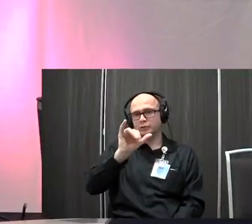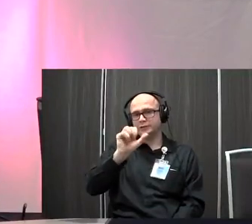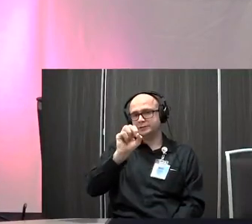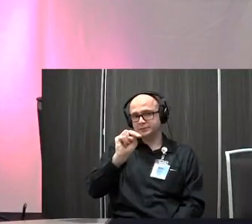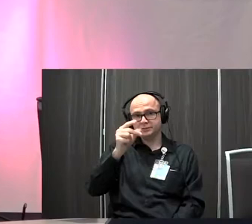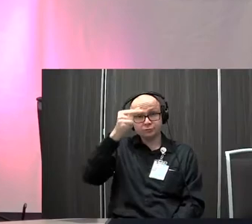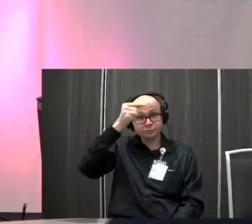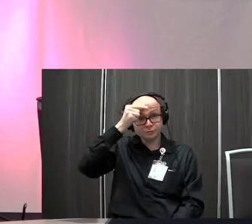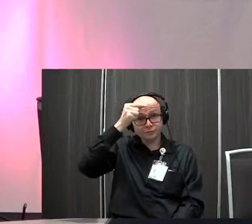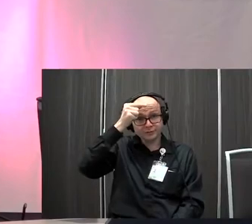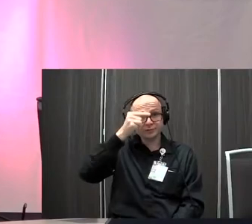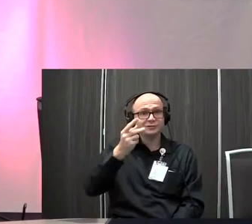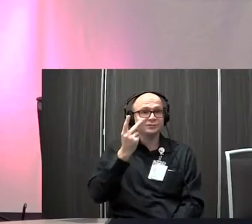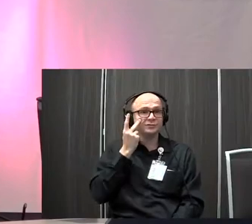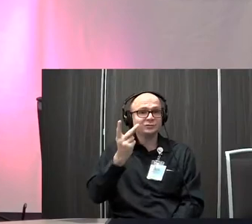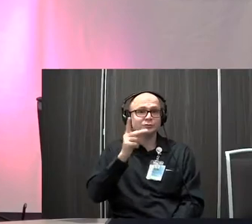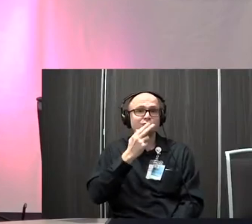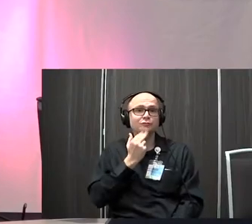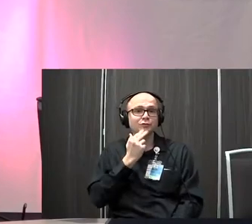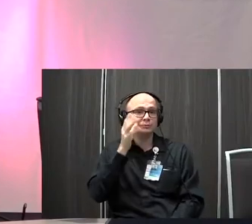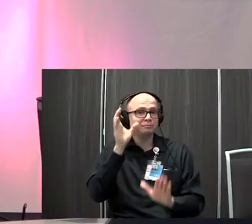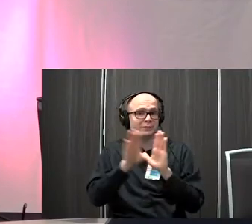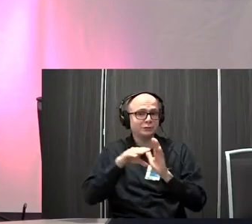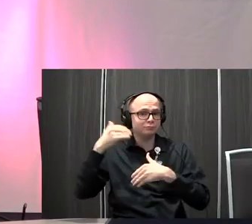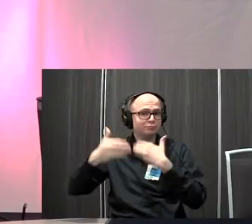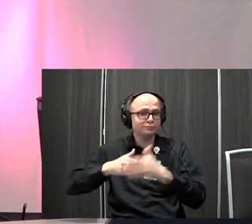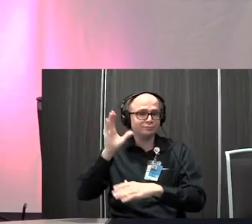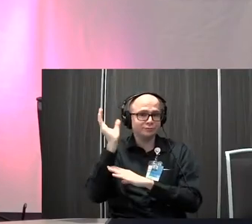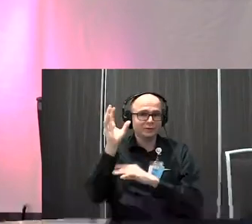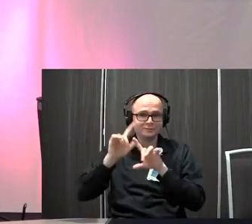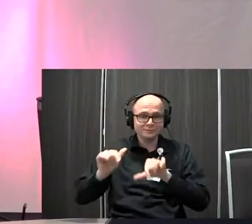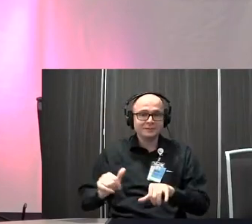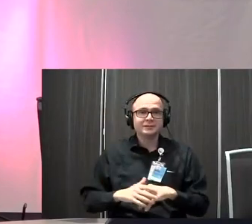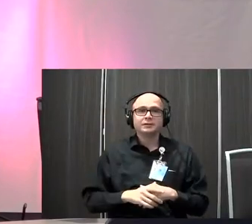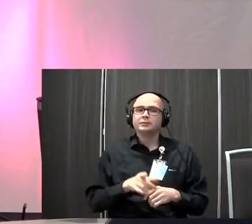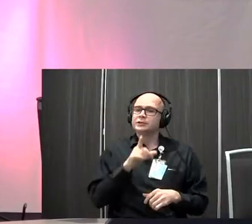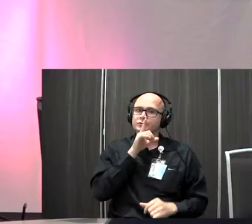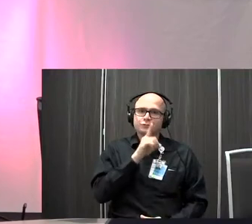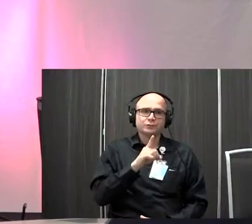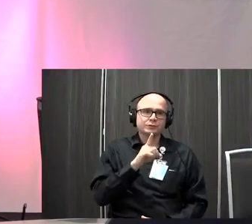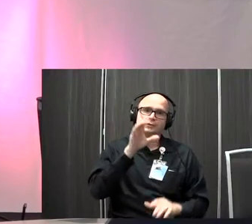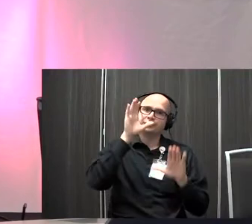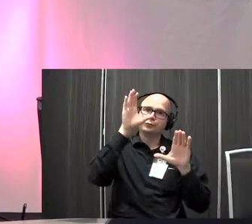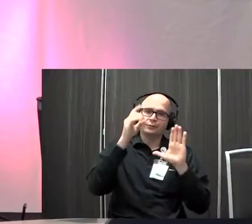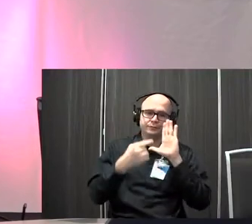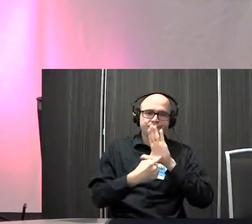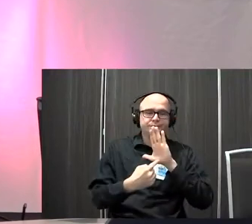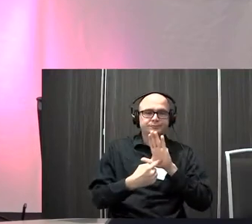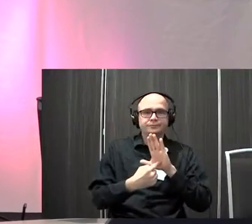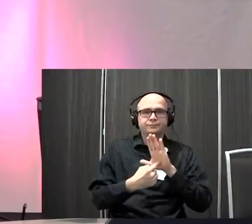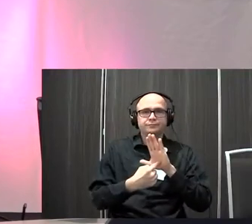promised to show lots of cute pictures of, and she goes through her talk, but she's a really great example of,